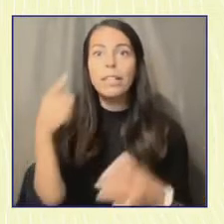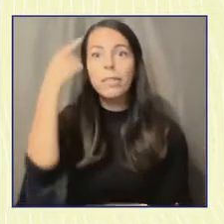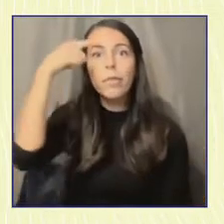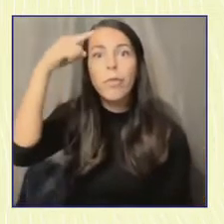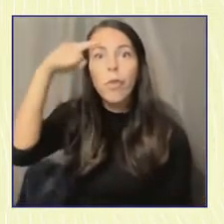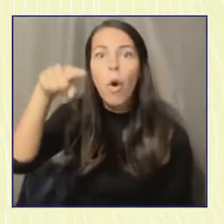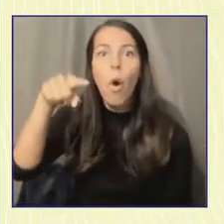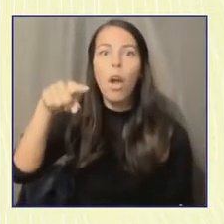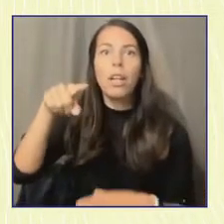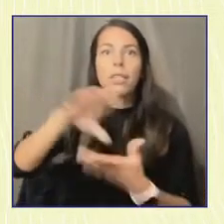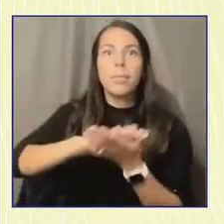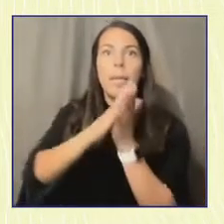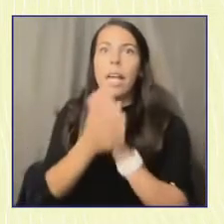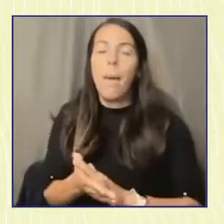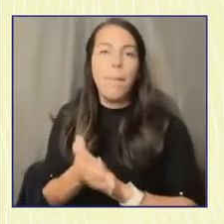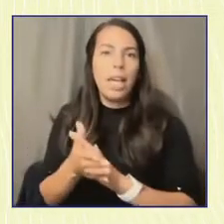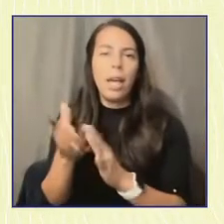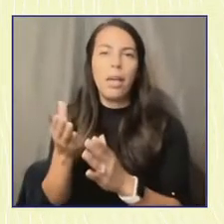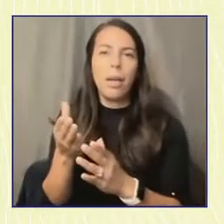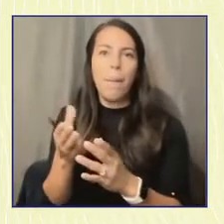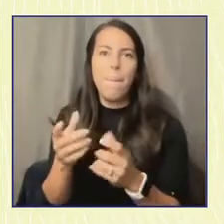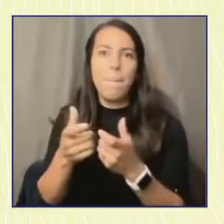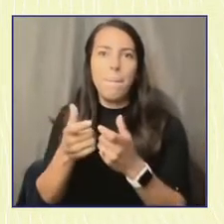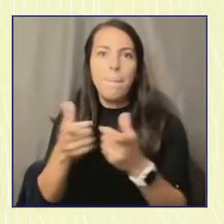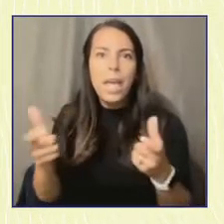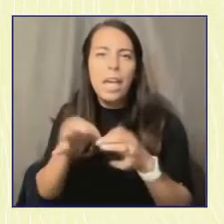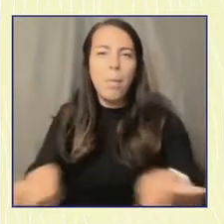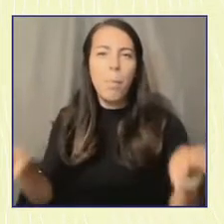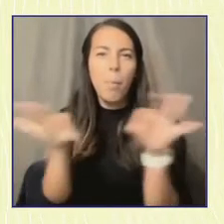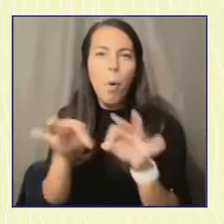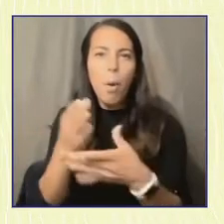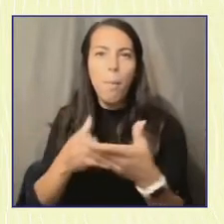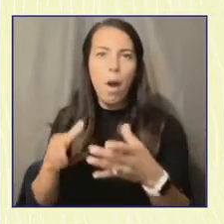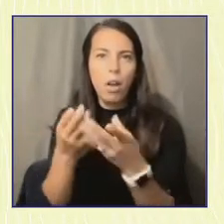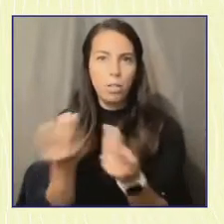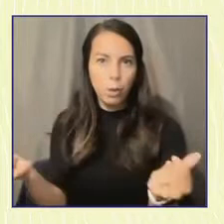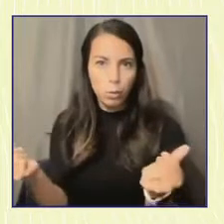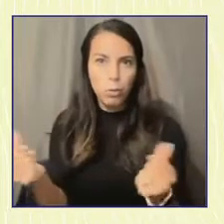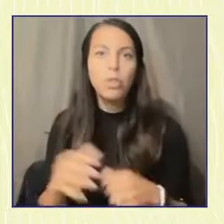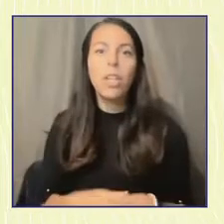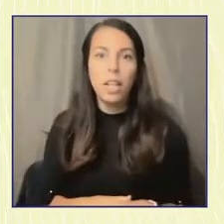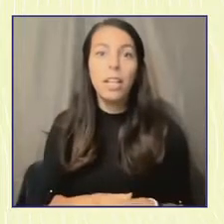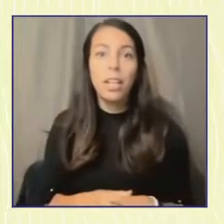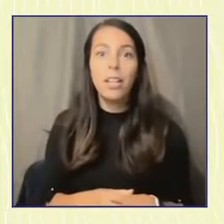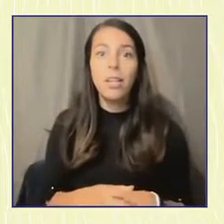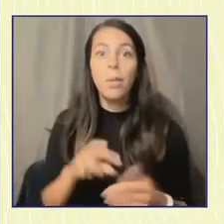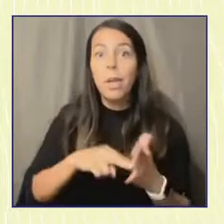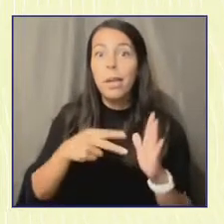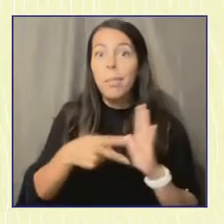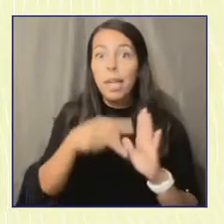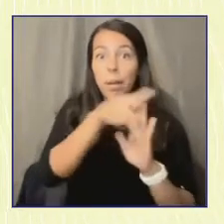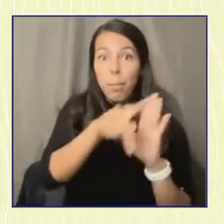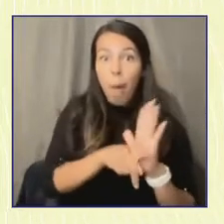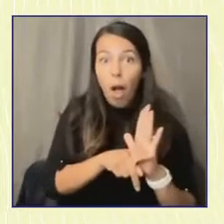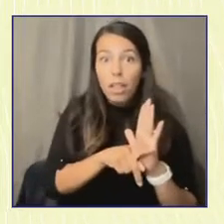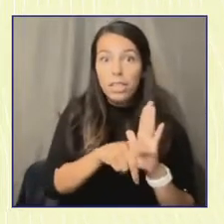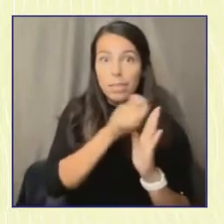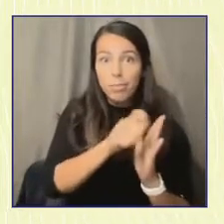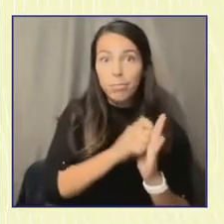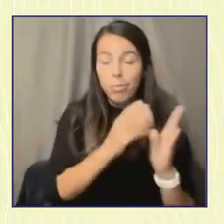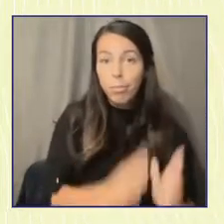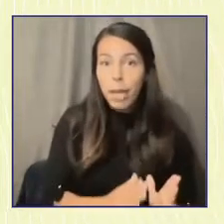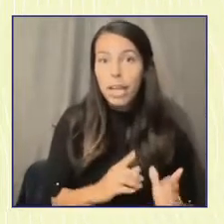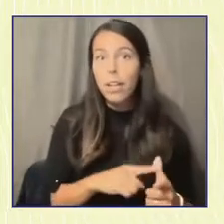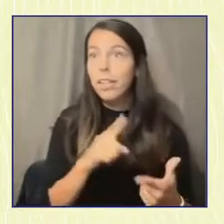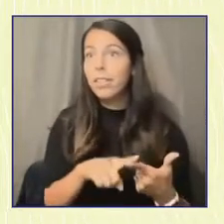solution. And when we talk about we, we mean policymakers, we mean community organizations, community institutions,